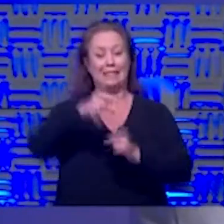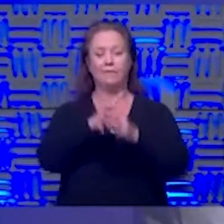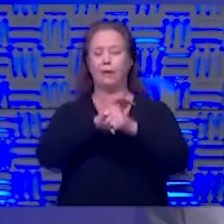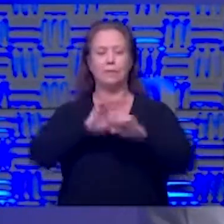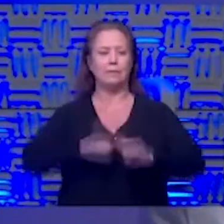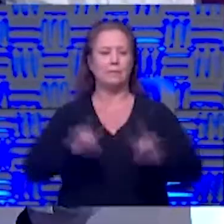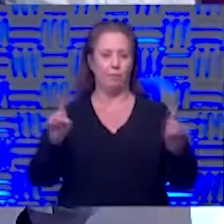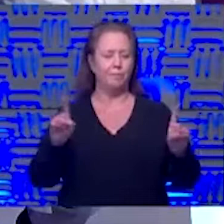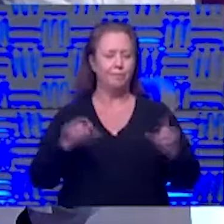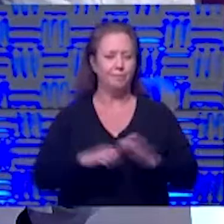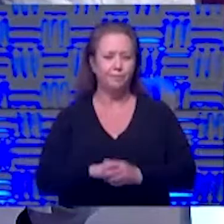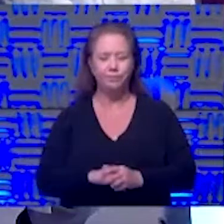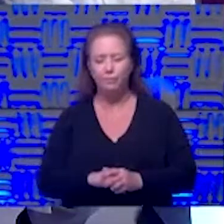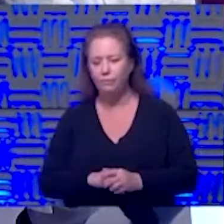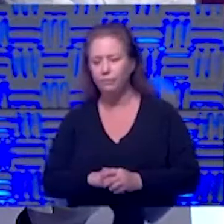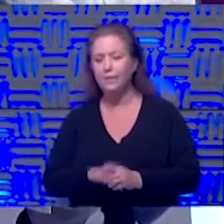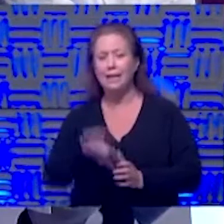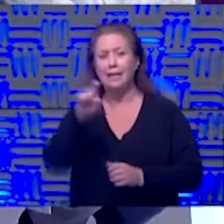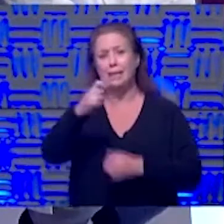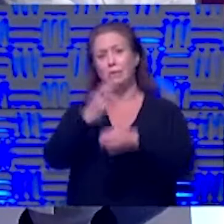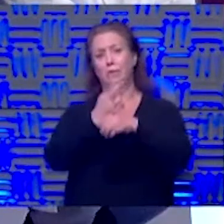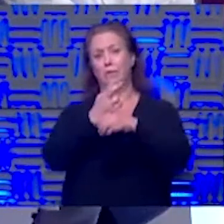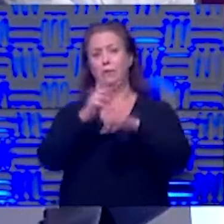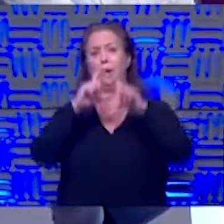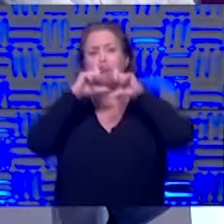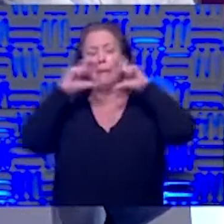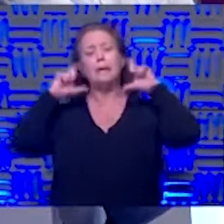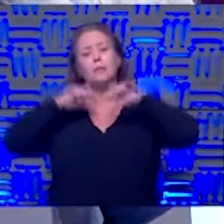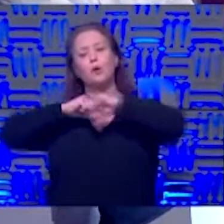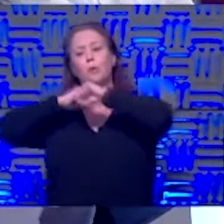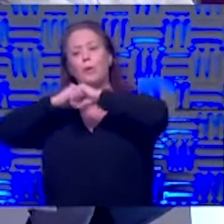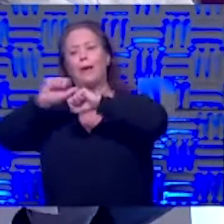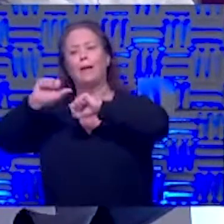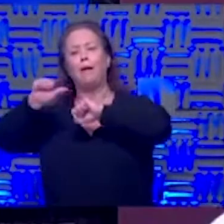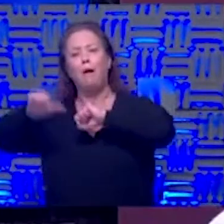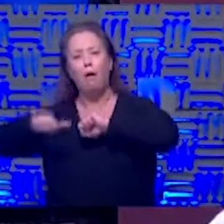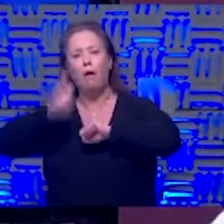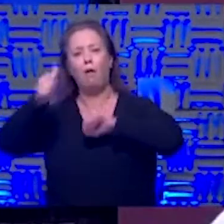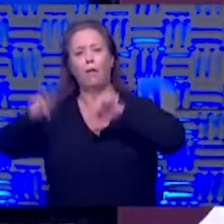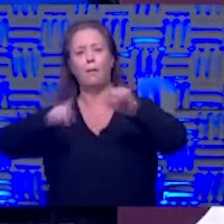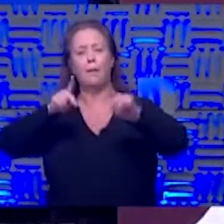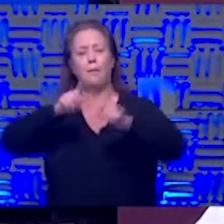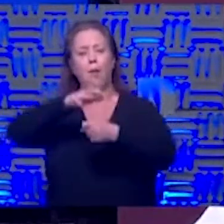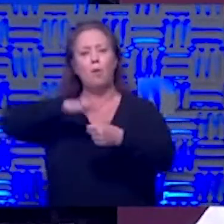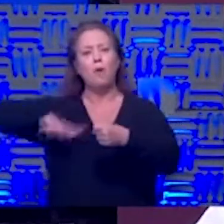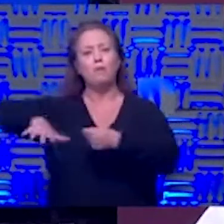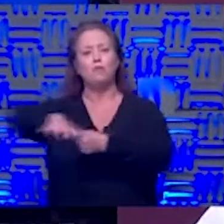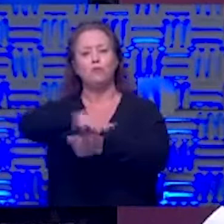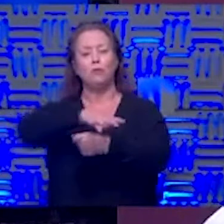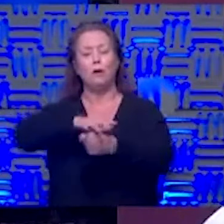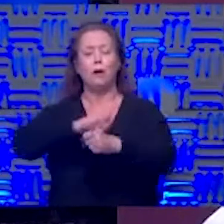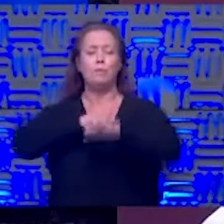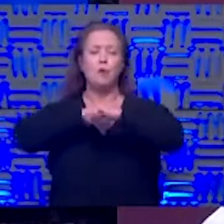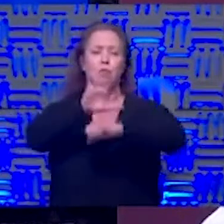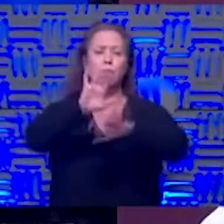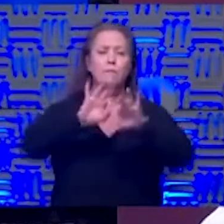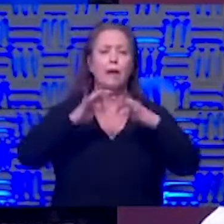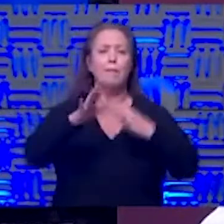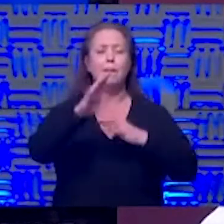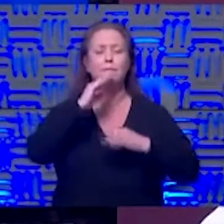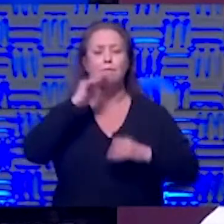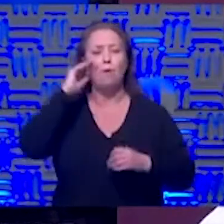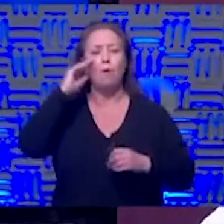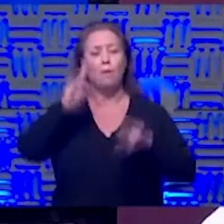that in that manner and that's why you have to have the mask because you're again protecting everyone around you and protecting the family that you live with in your home and